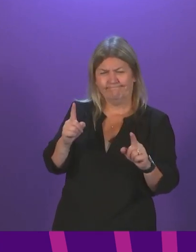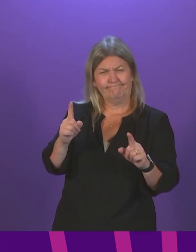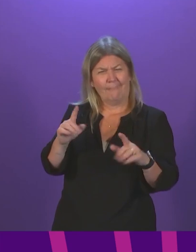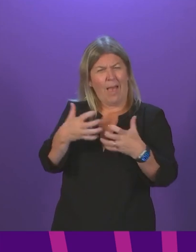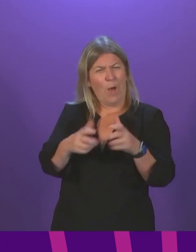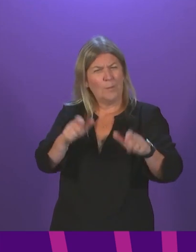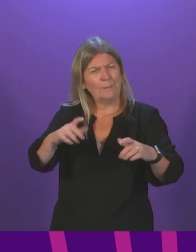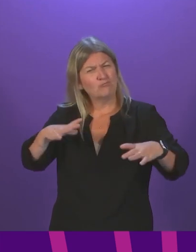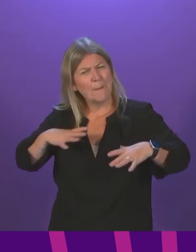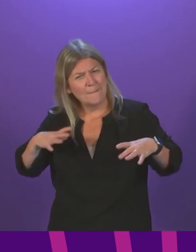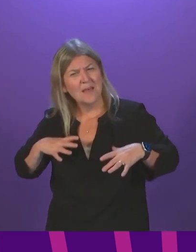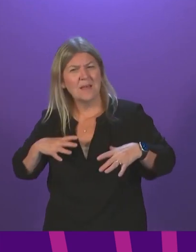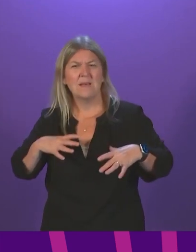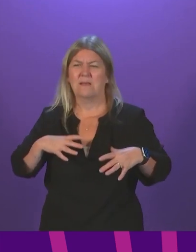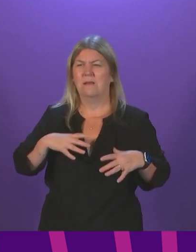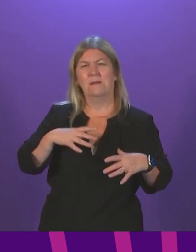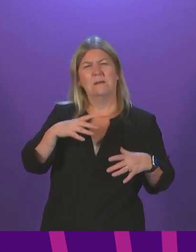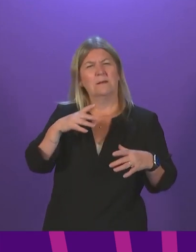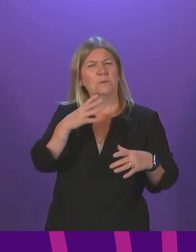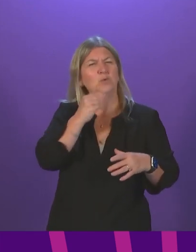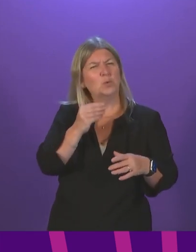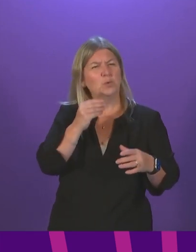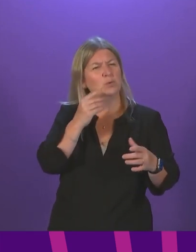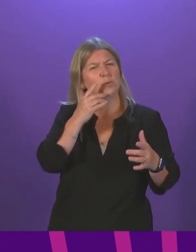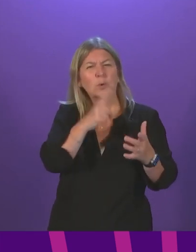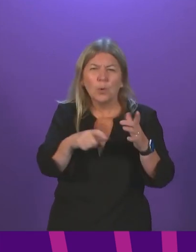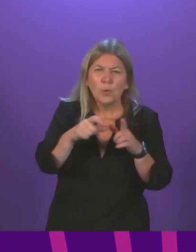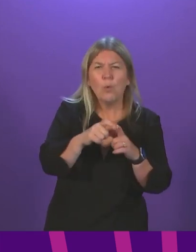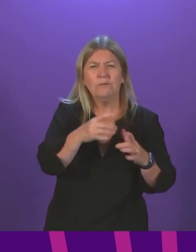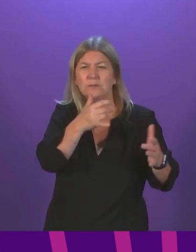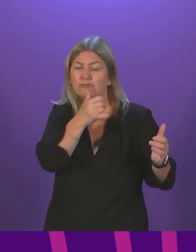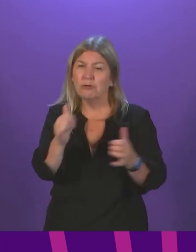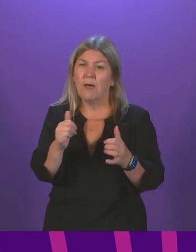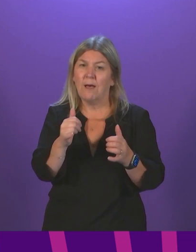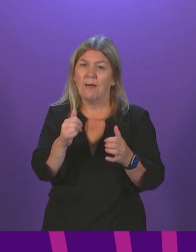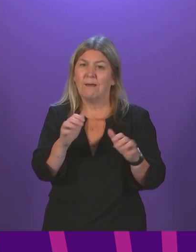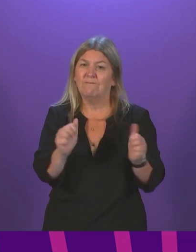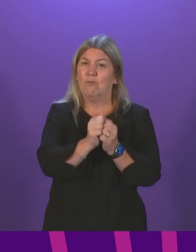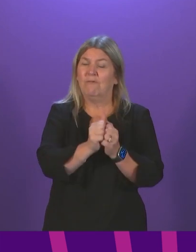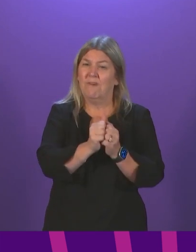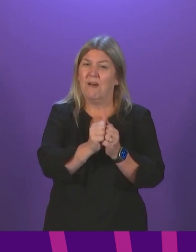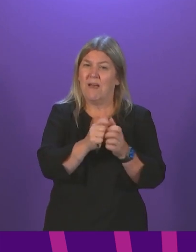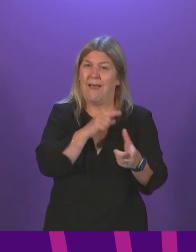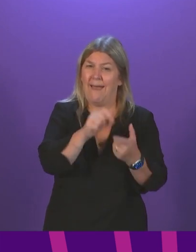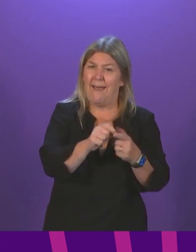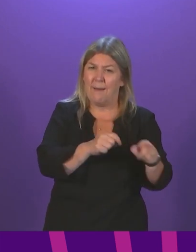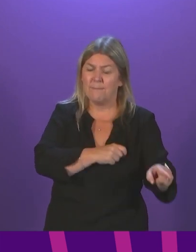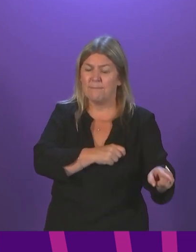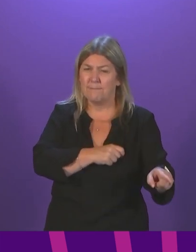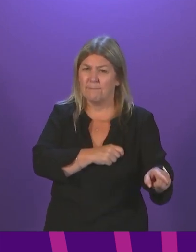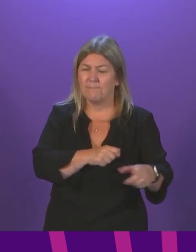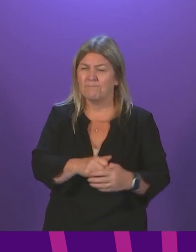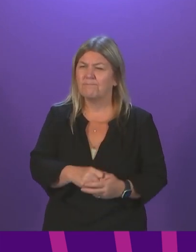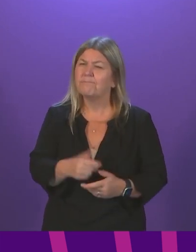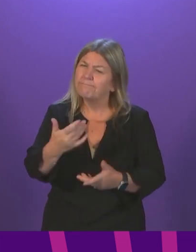use the NHS Scotland COVID Check Verifier app? First Minister. I think we should remember that 85% of